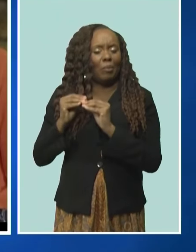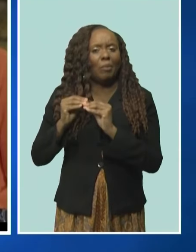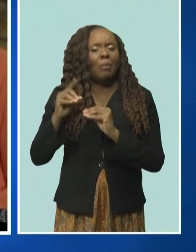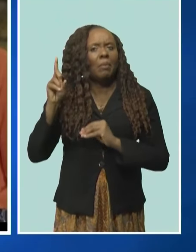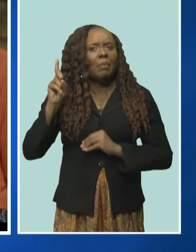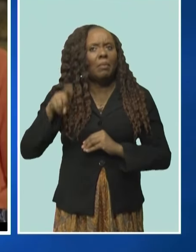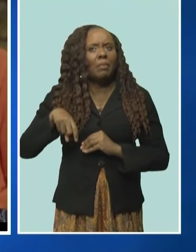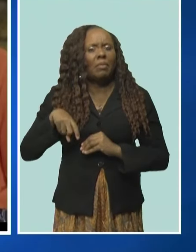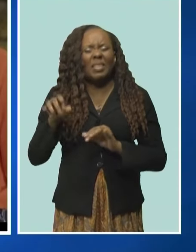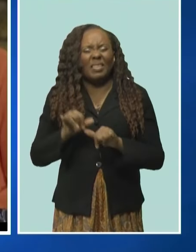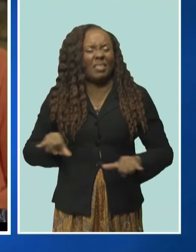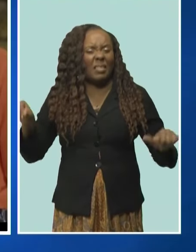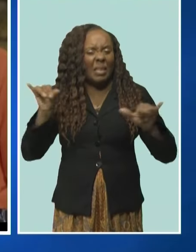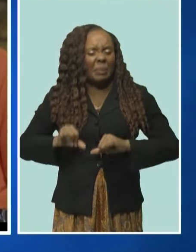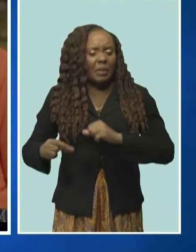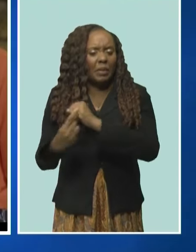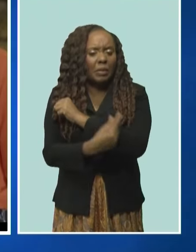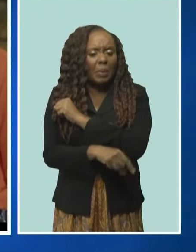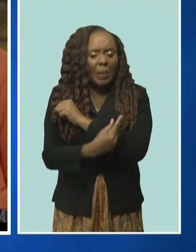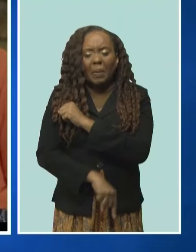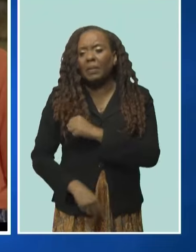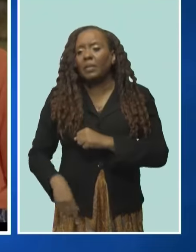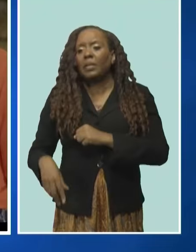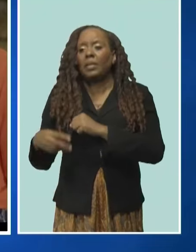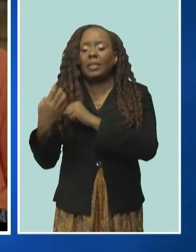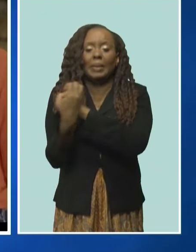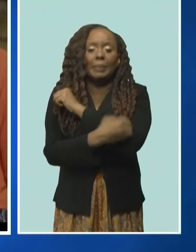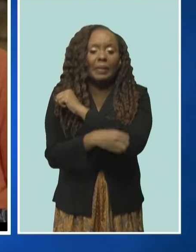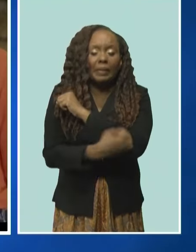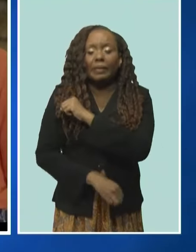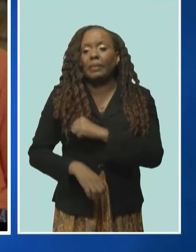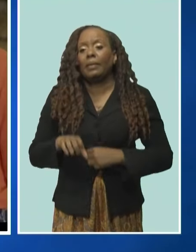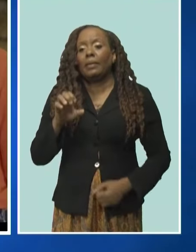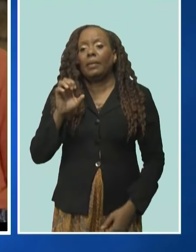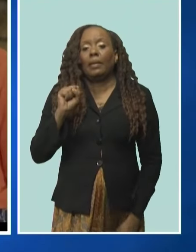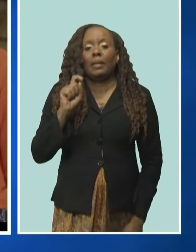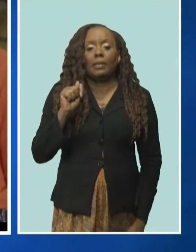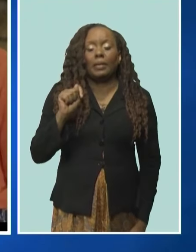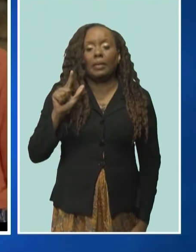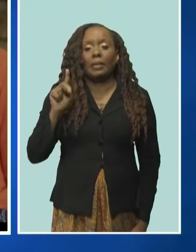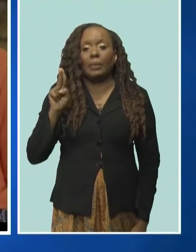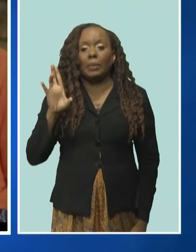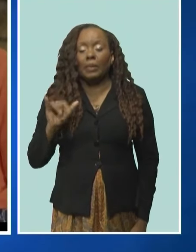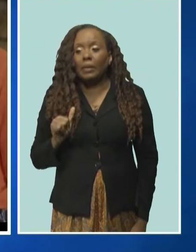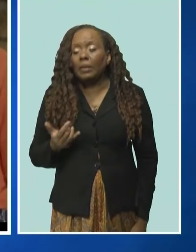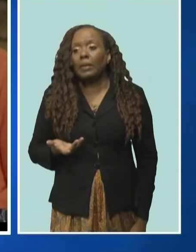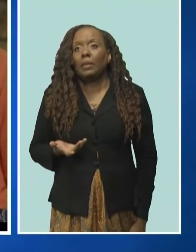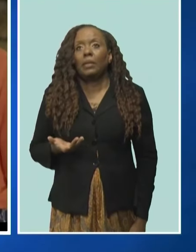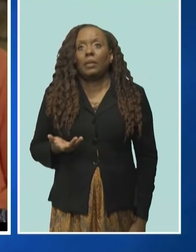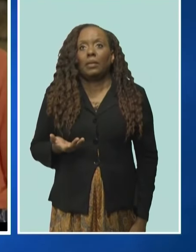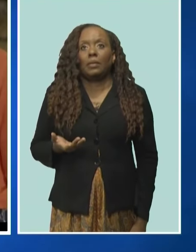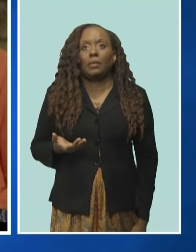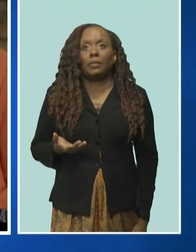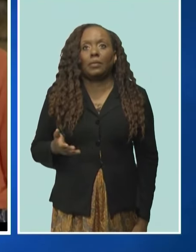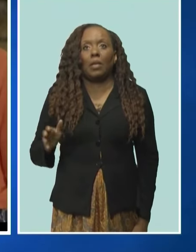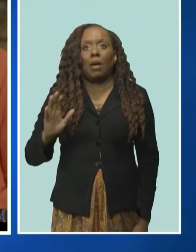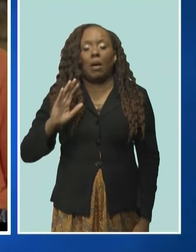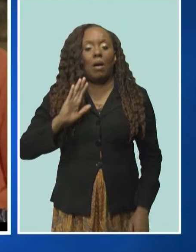it's going to be the same thing in St. George and in St. Peter and in St. Lucy and thing, because what are bus stops safe?